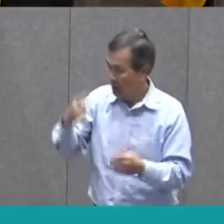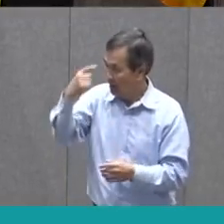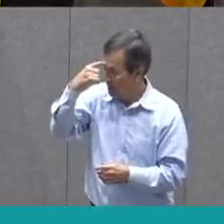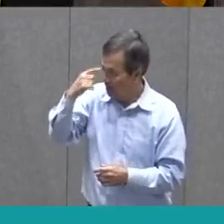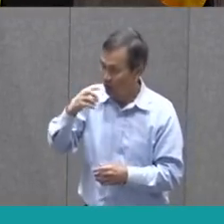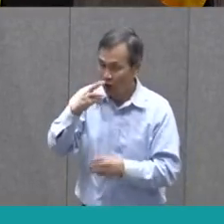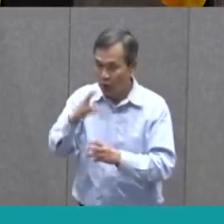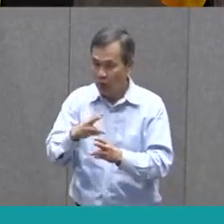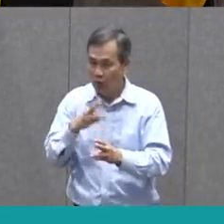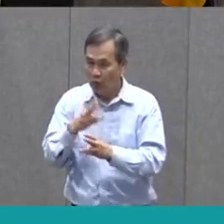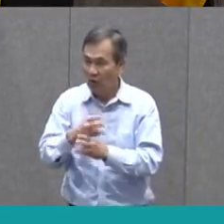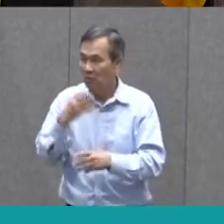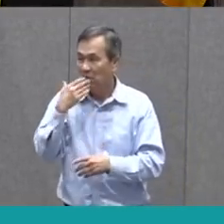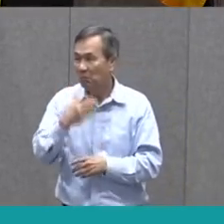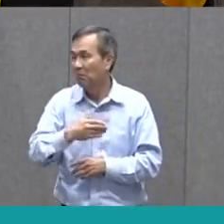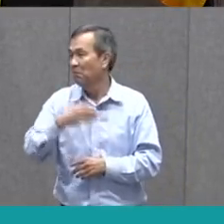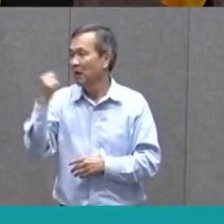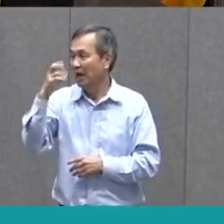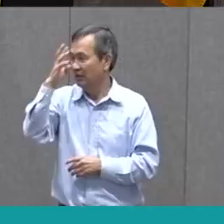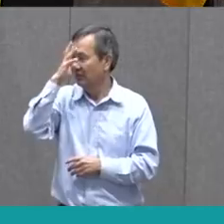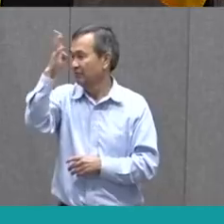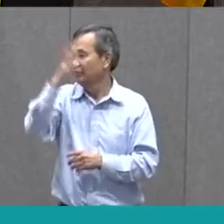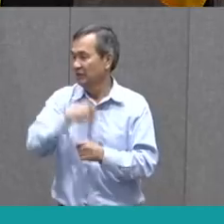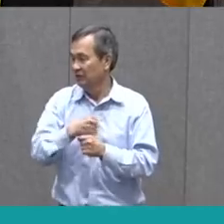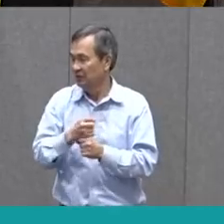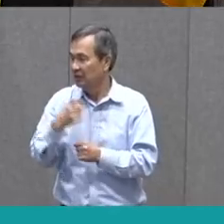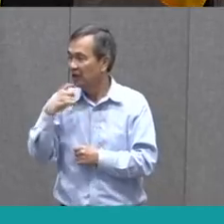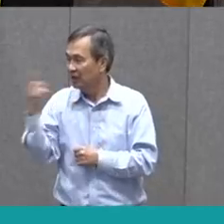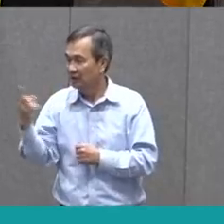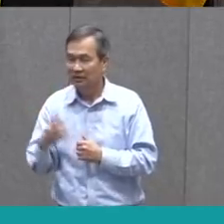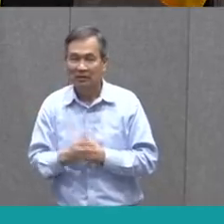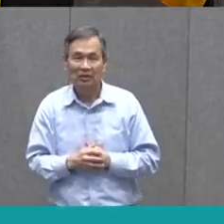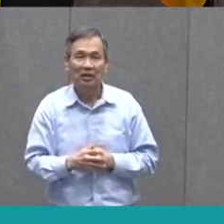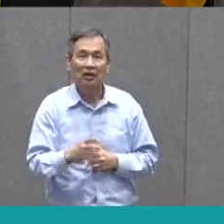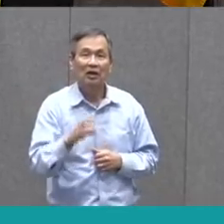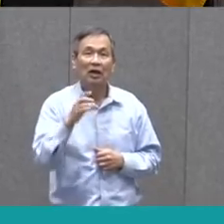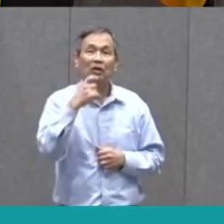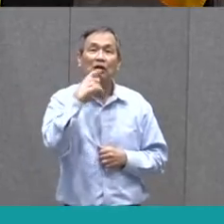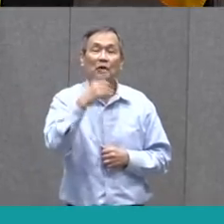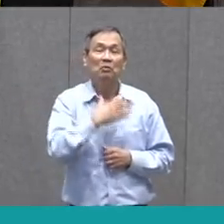the world's greatest invention. I'm going to share mine with you in just a minute.